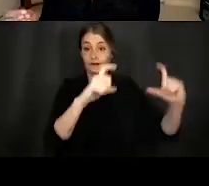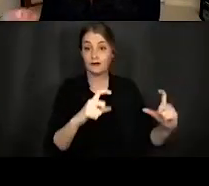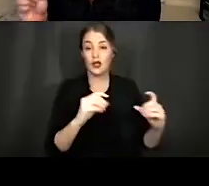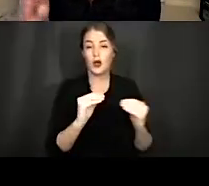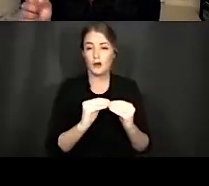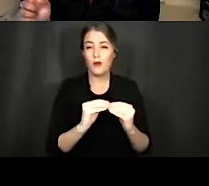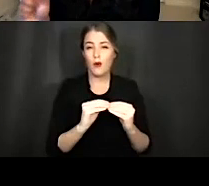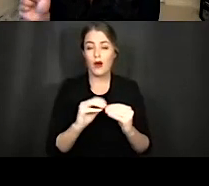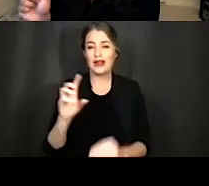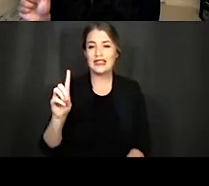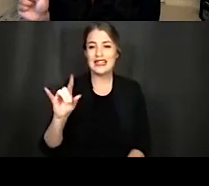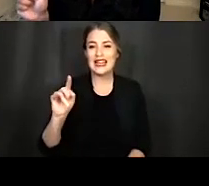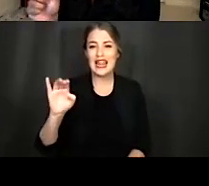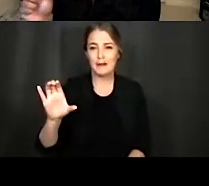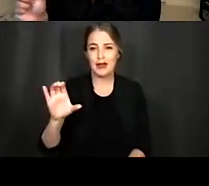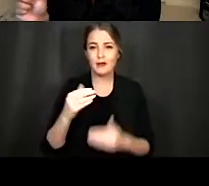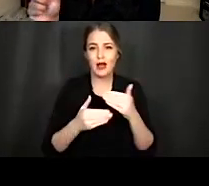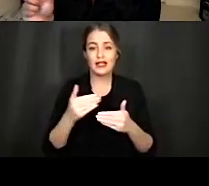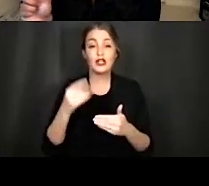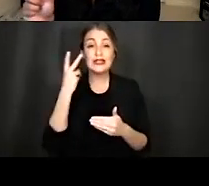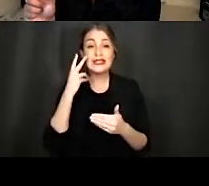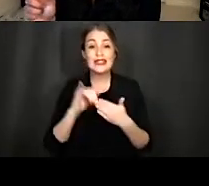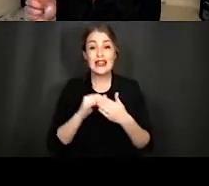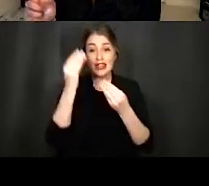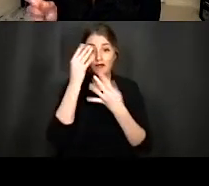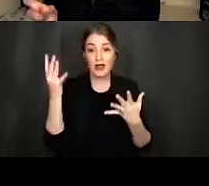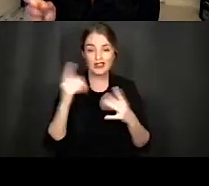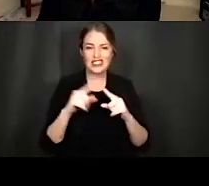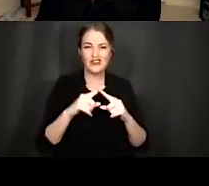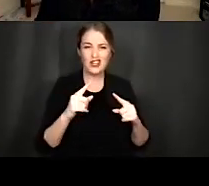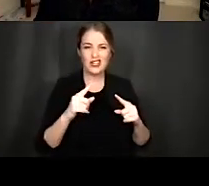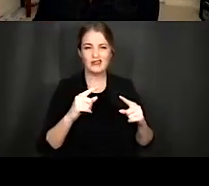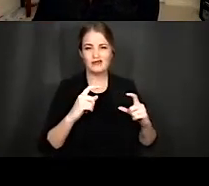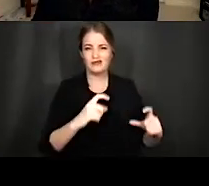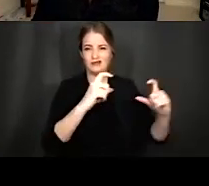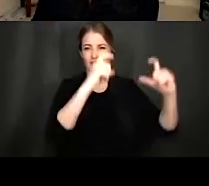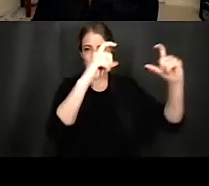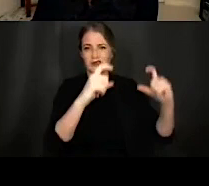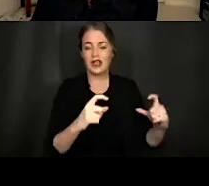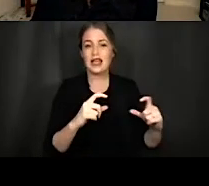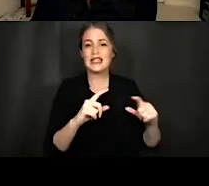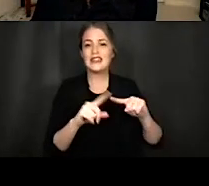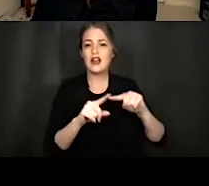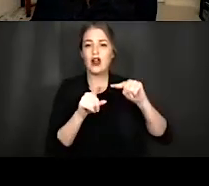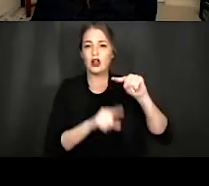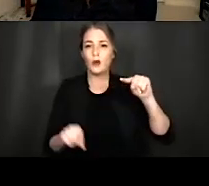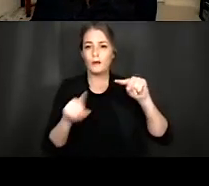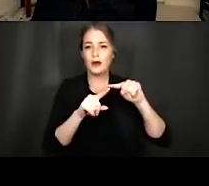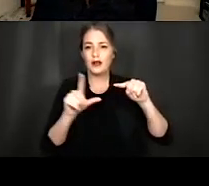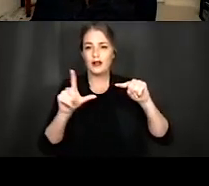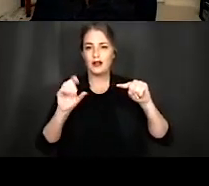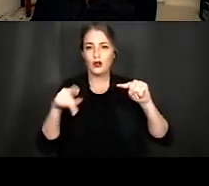can see that information travels between the stages of processing to form loops at different levels.